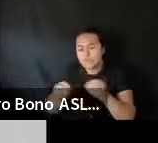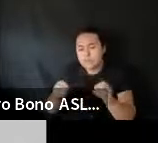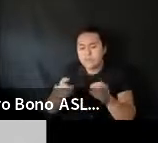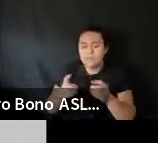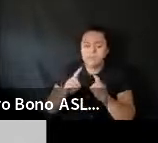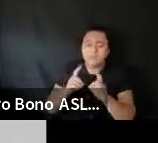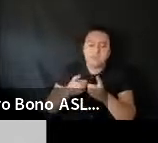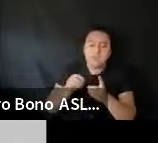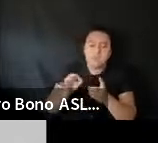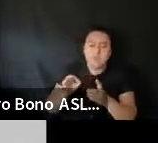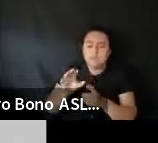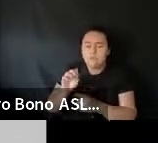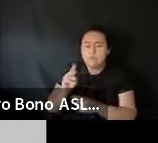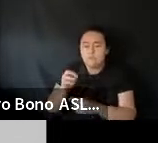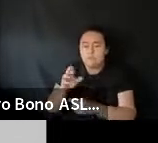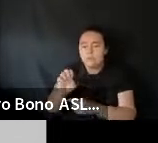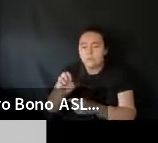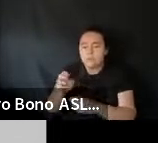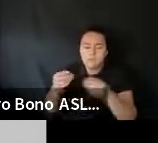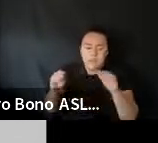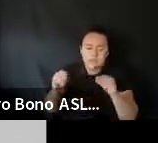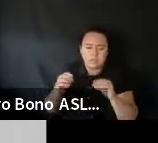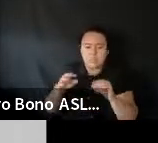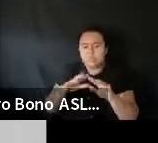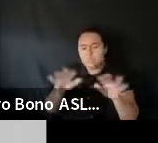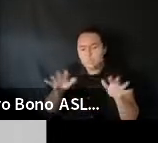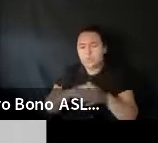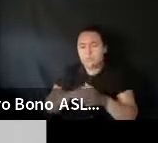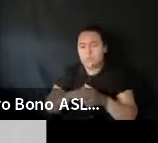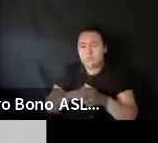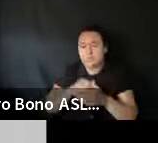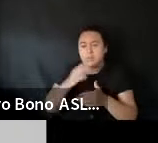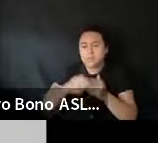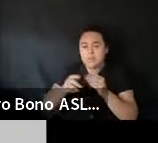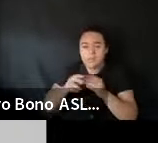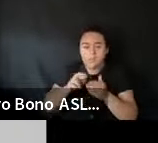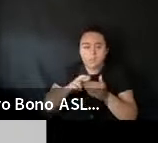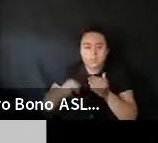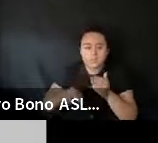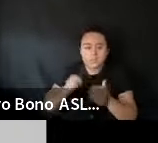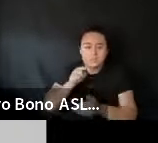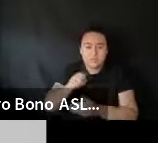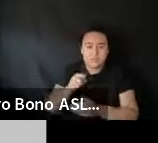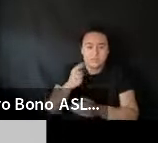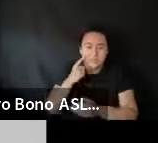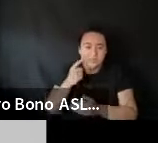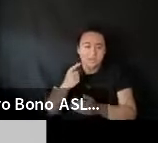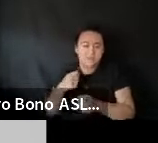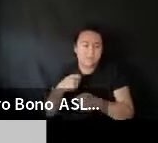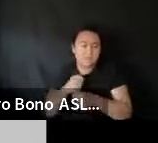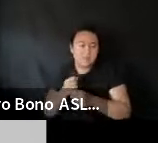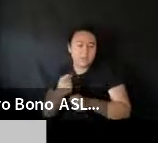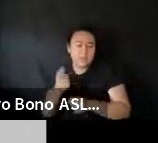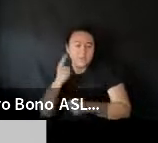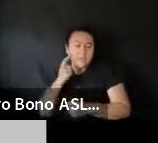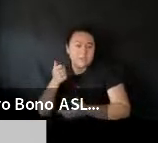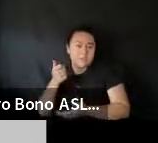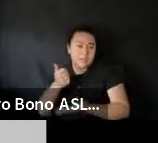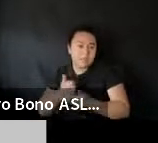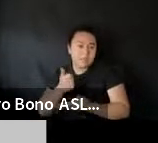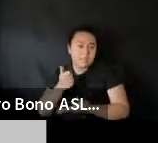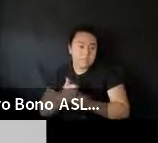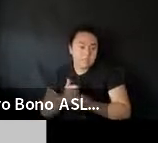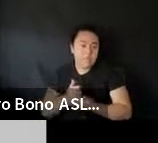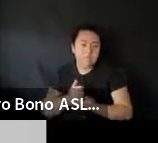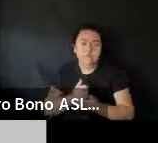commerce. And so on. The end result of that. And. Uh. I think. Productions find this helpful. Uh.